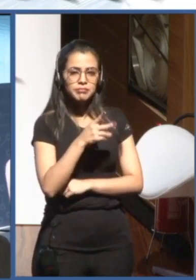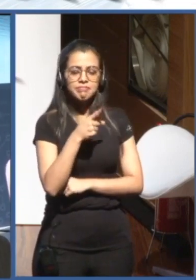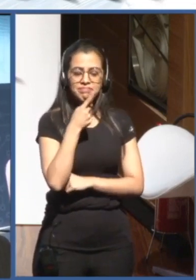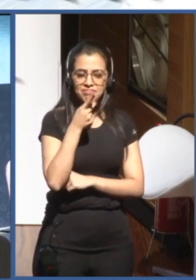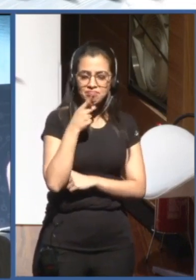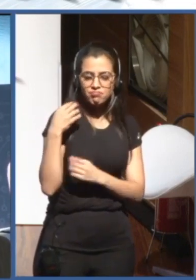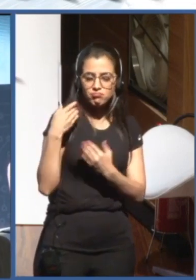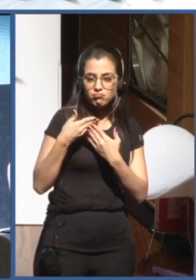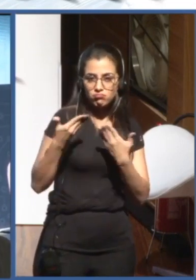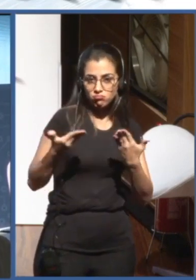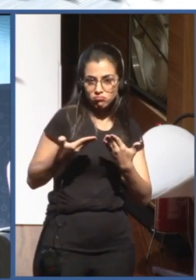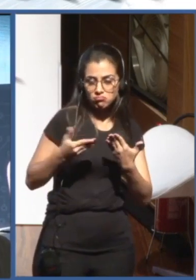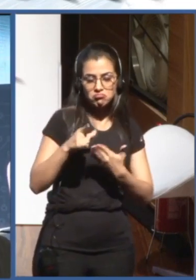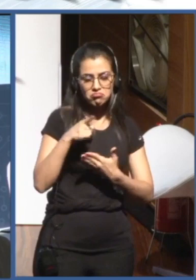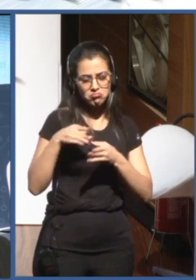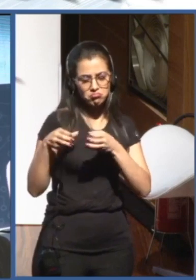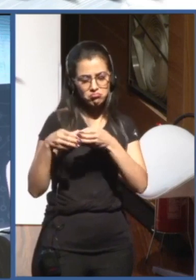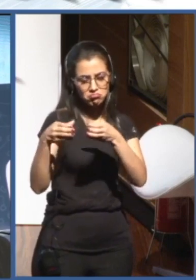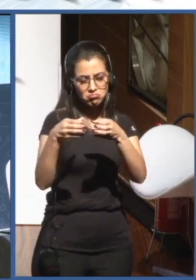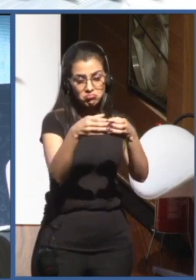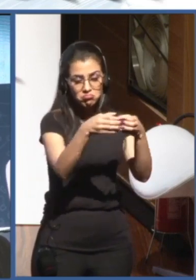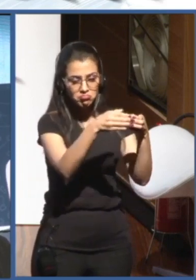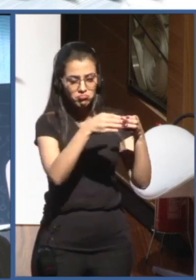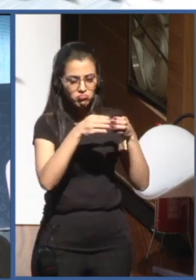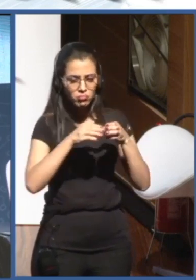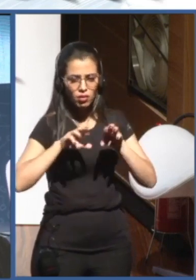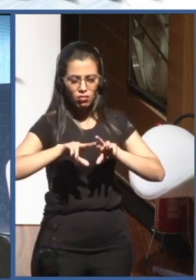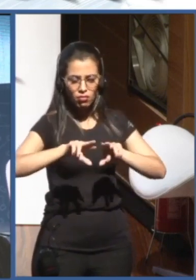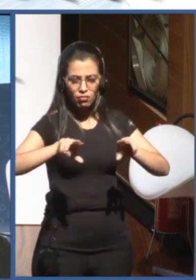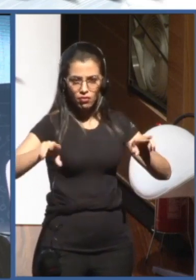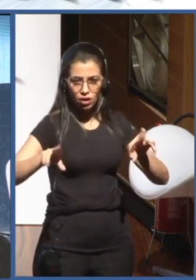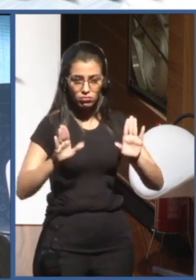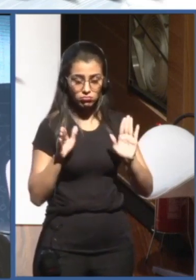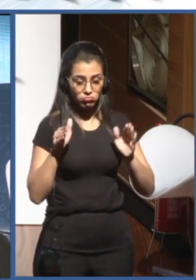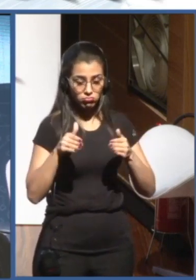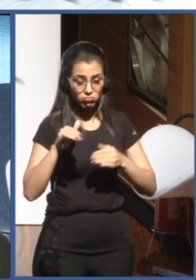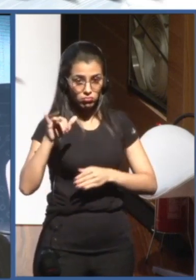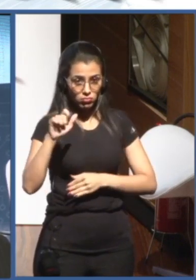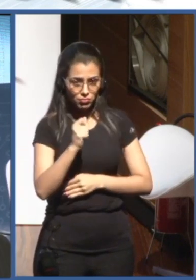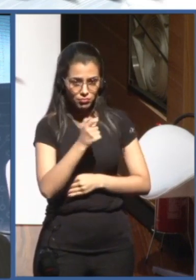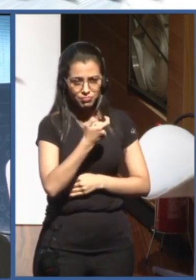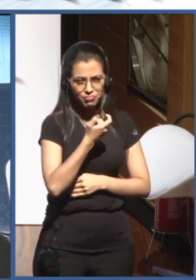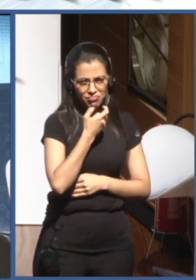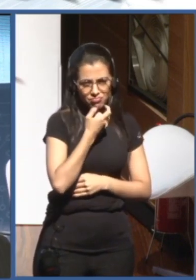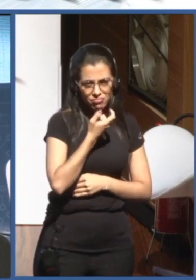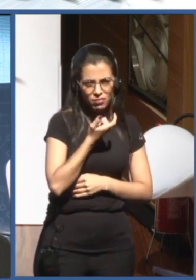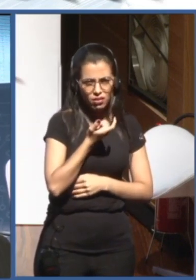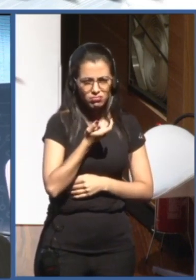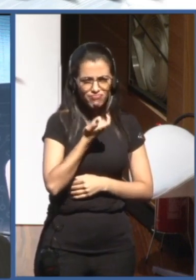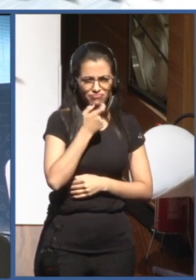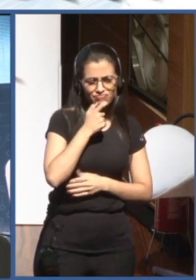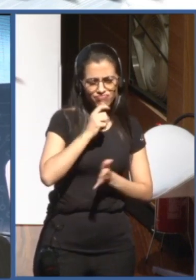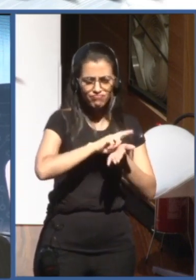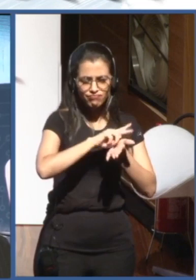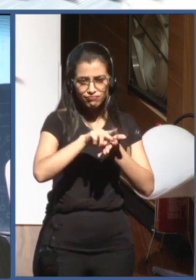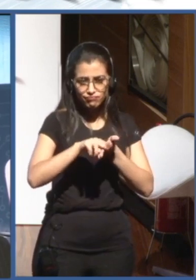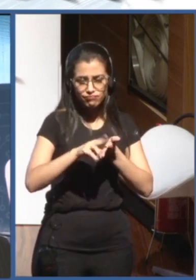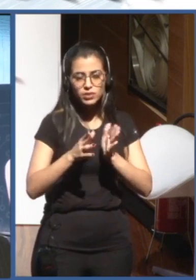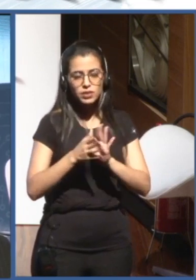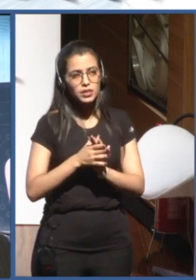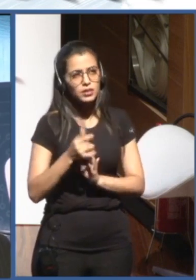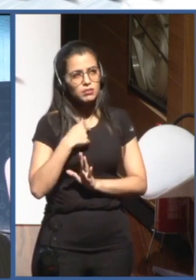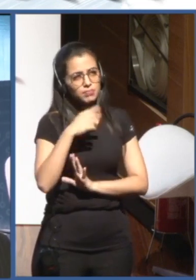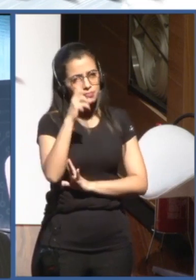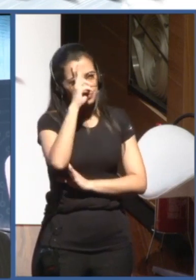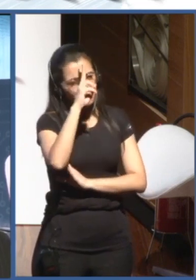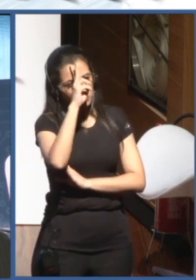related to AI. I can highlight the AI for Health, among others, but also in the Broadband Commission, I remember that new